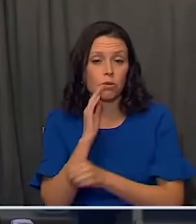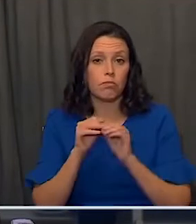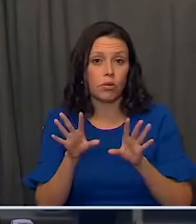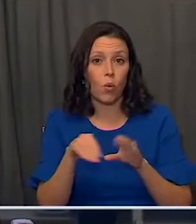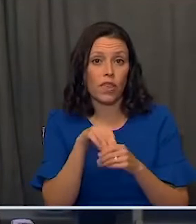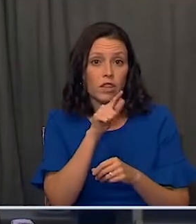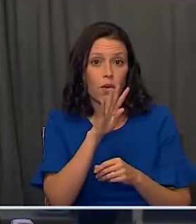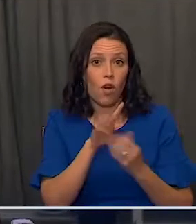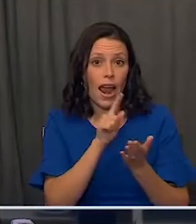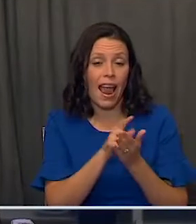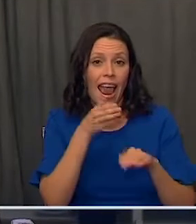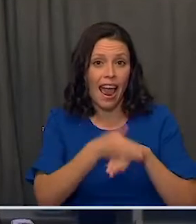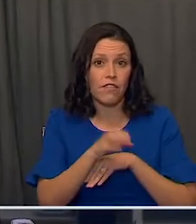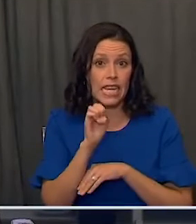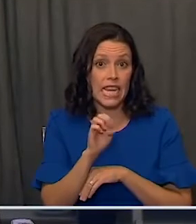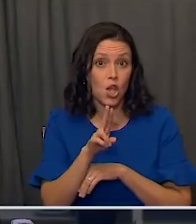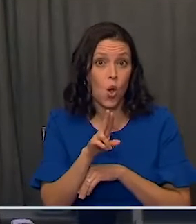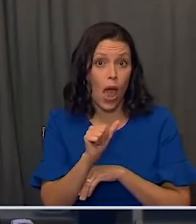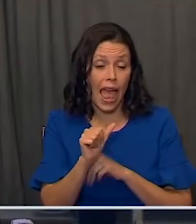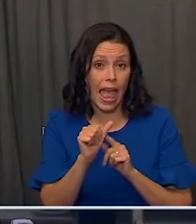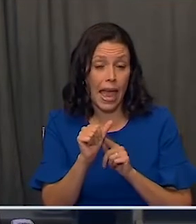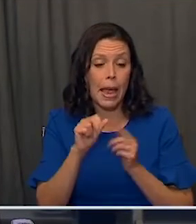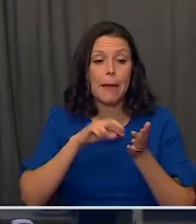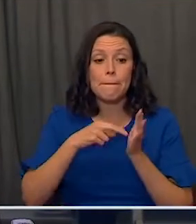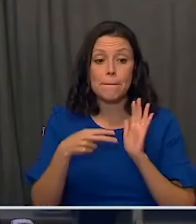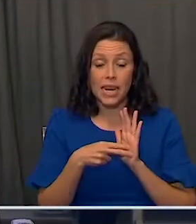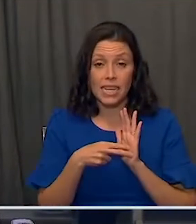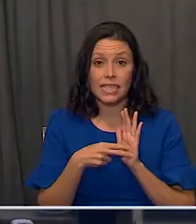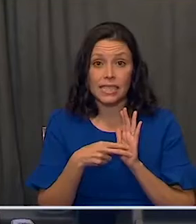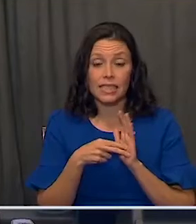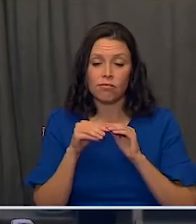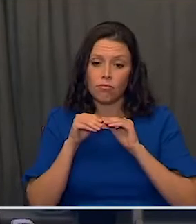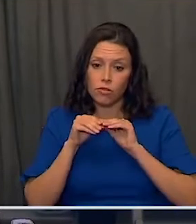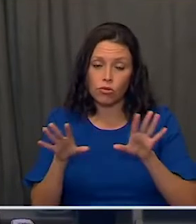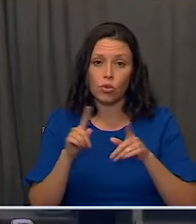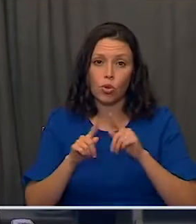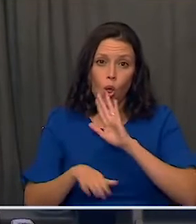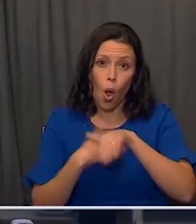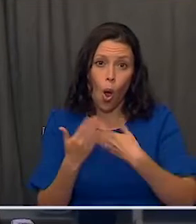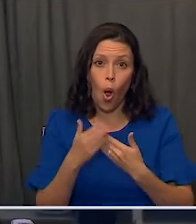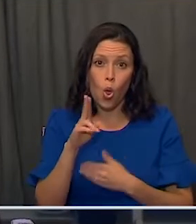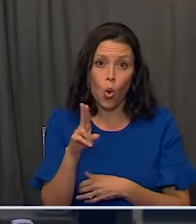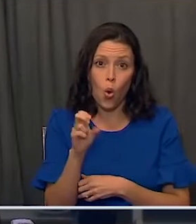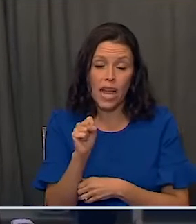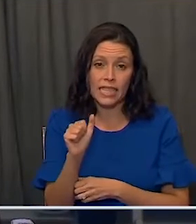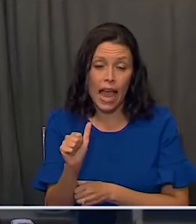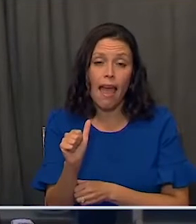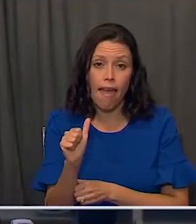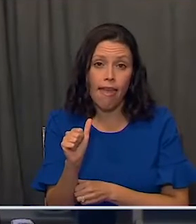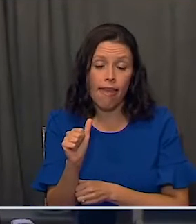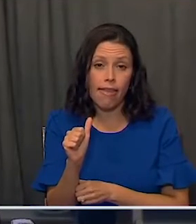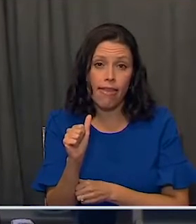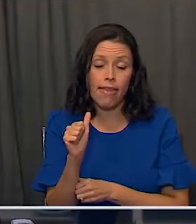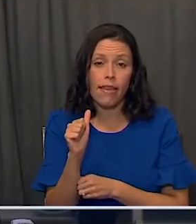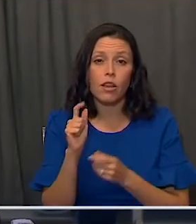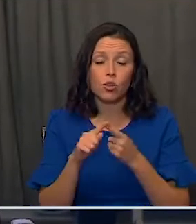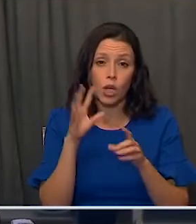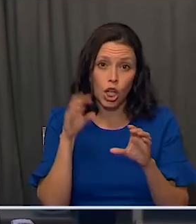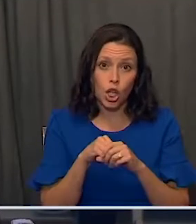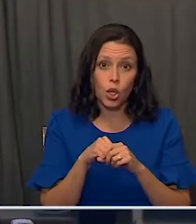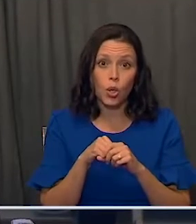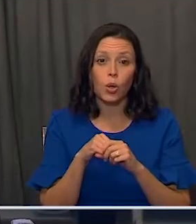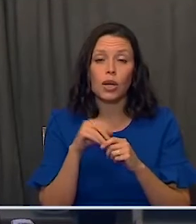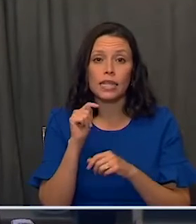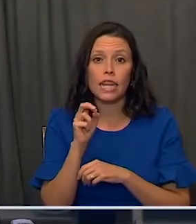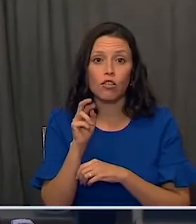hours after EUA. That is distribution to the entire United States of America to include